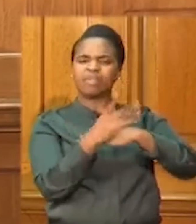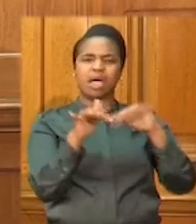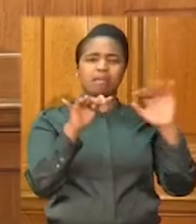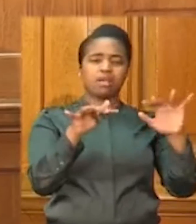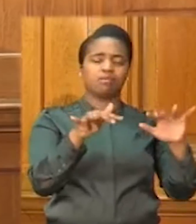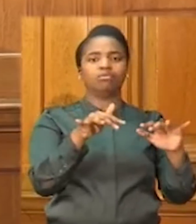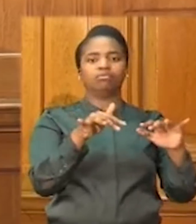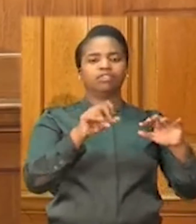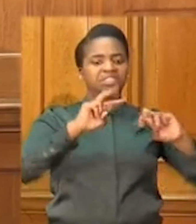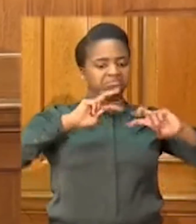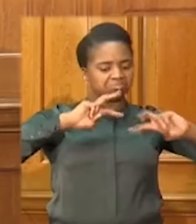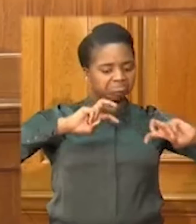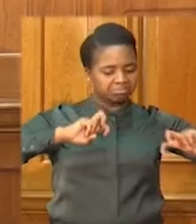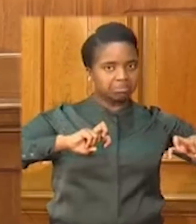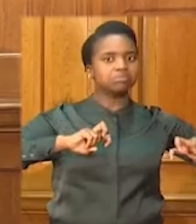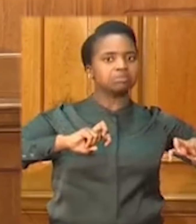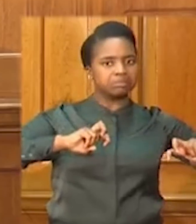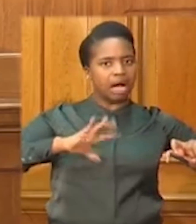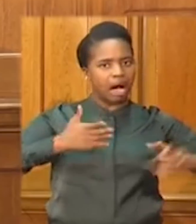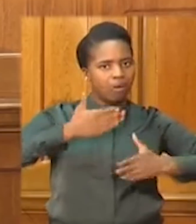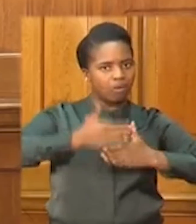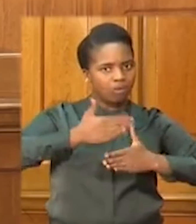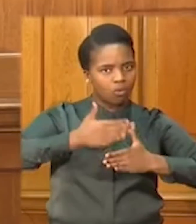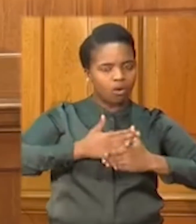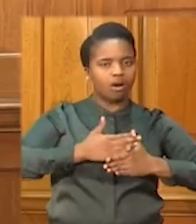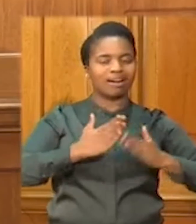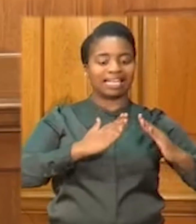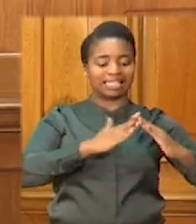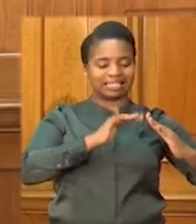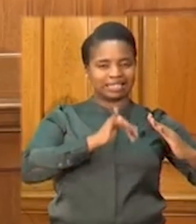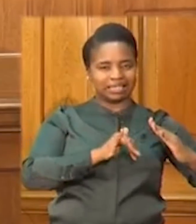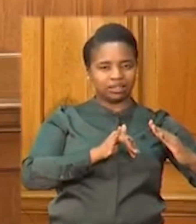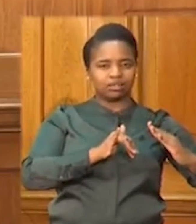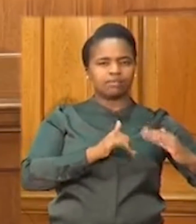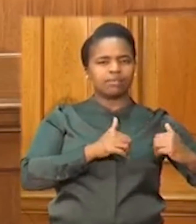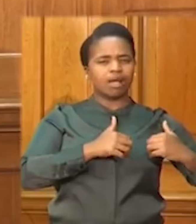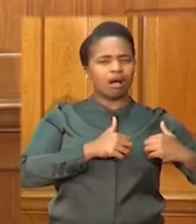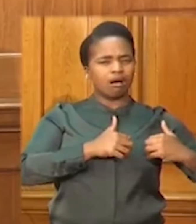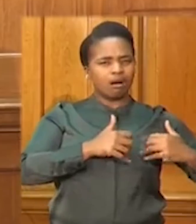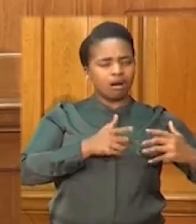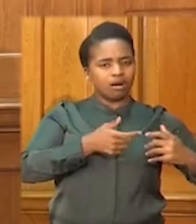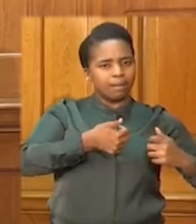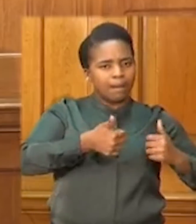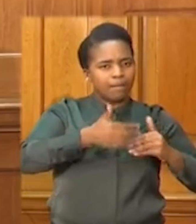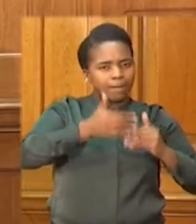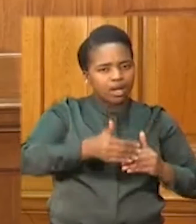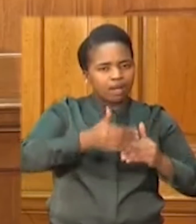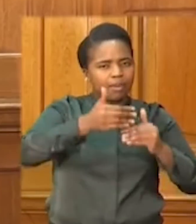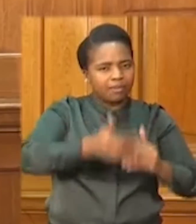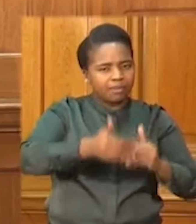evidence to gradually lift the restriction on economic activity.